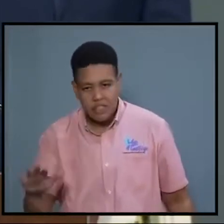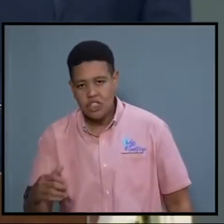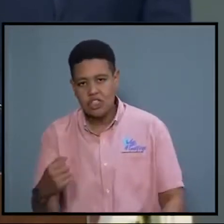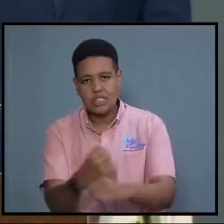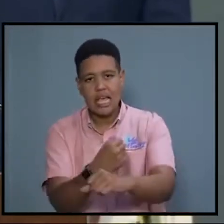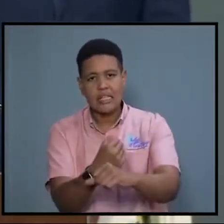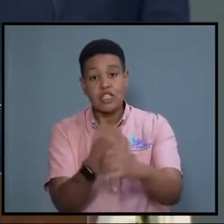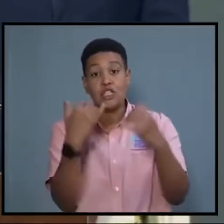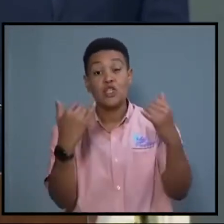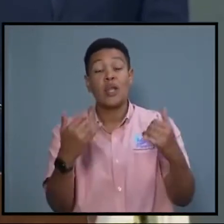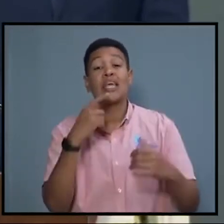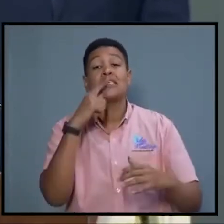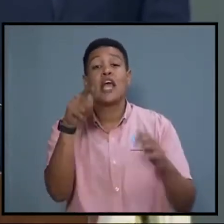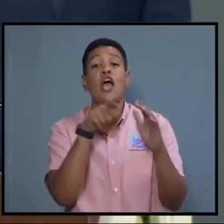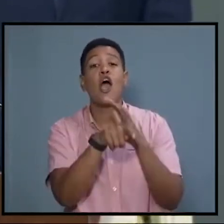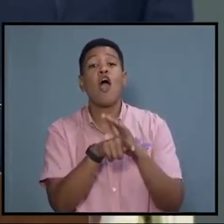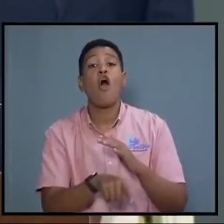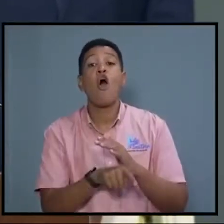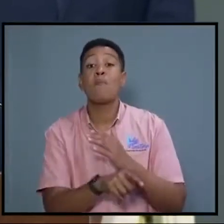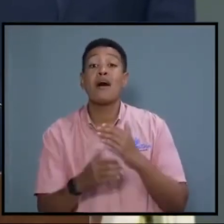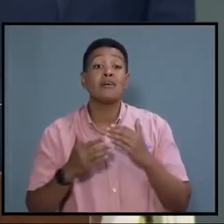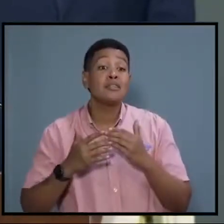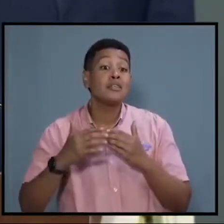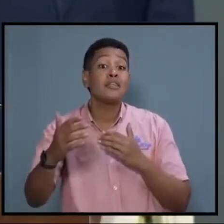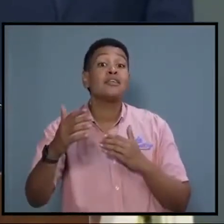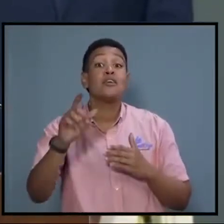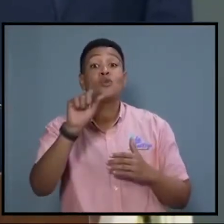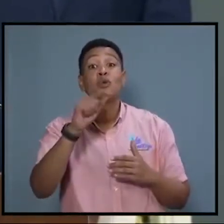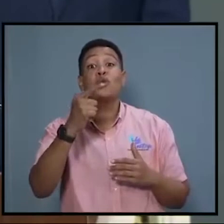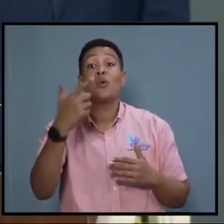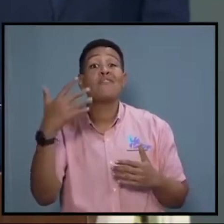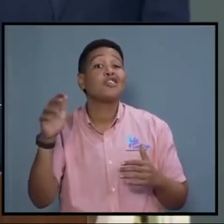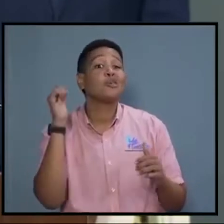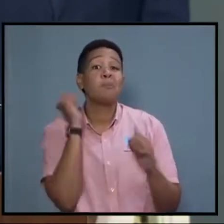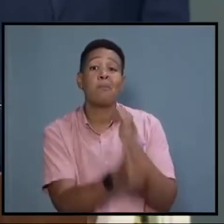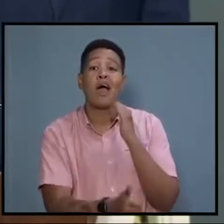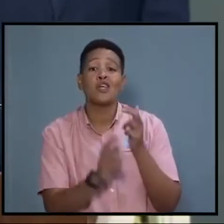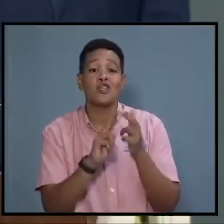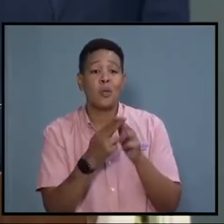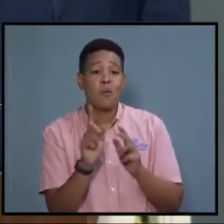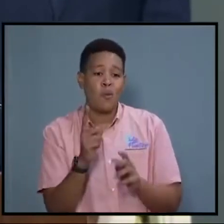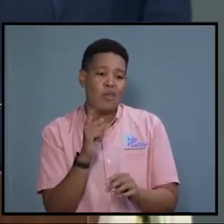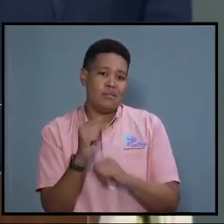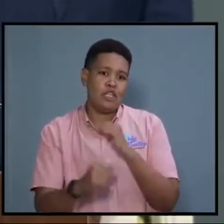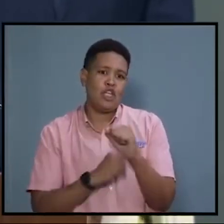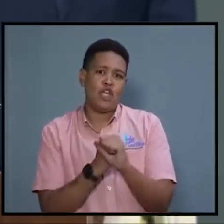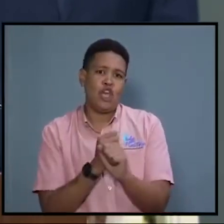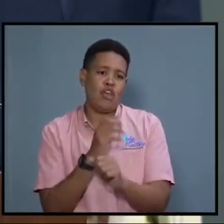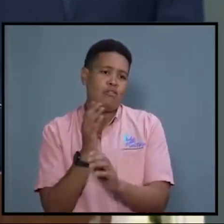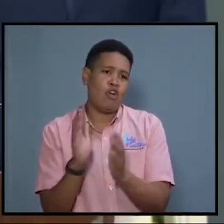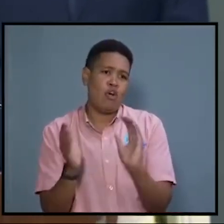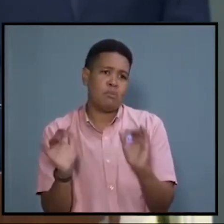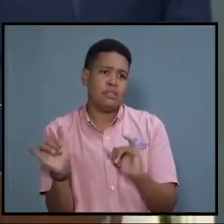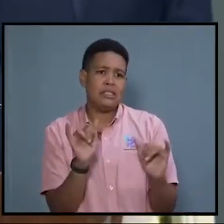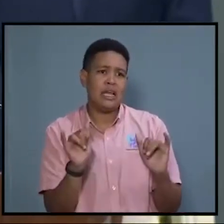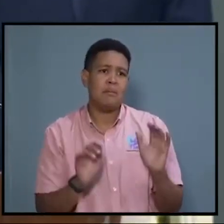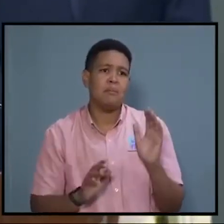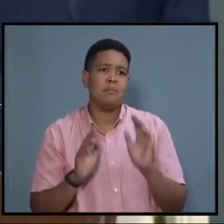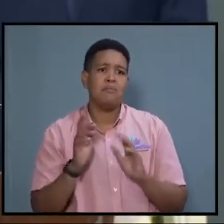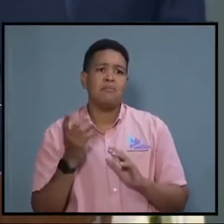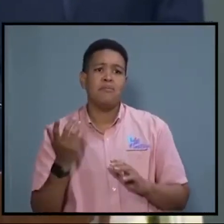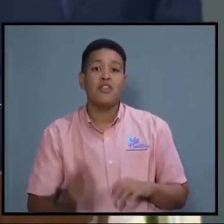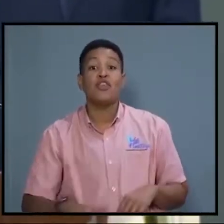today indicate that homicides are moving ahead of the rate of 2021, a significant number. Three parishes